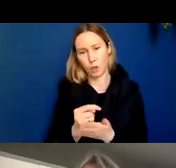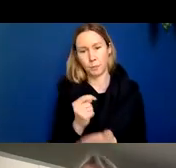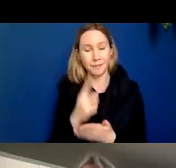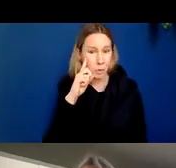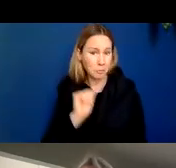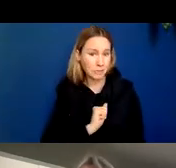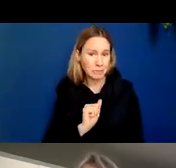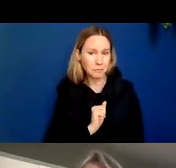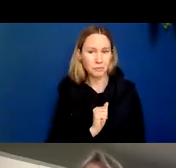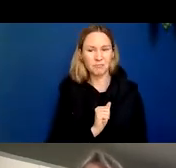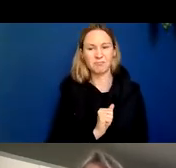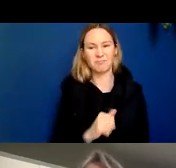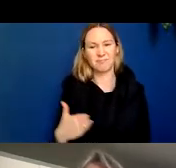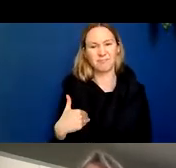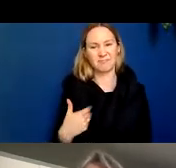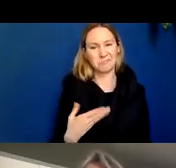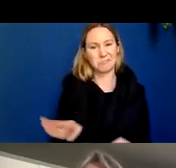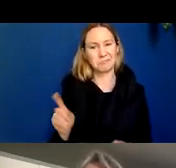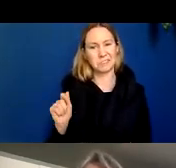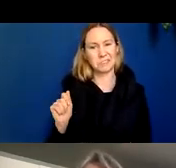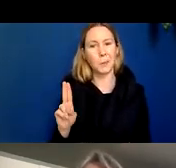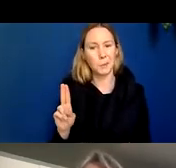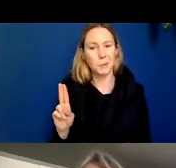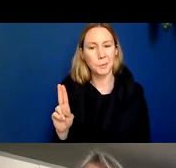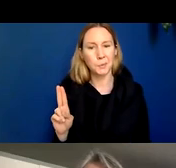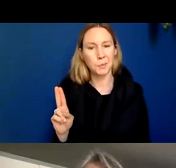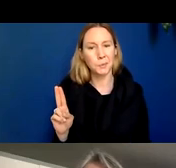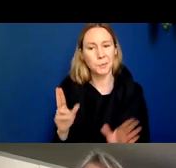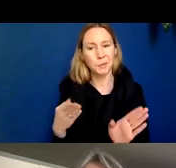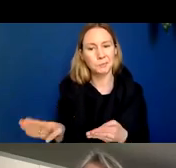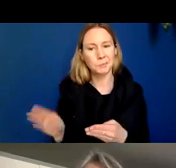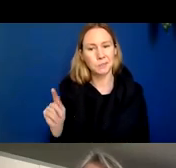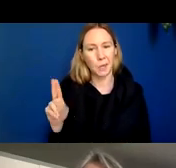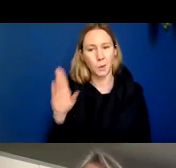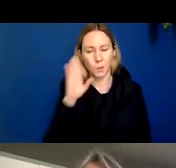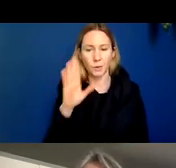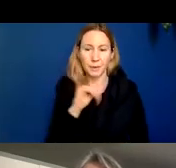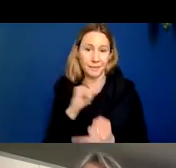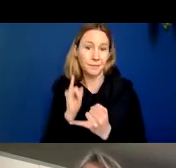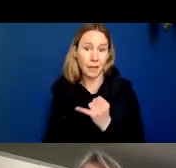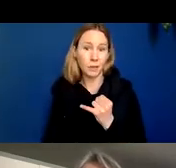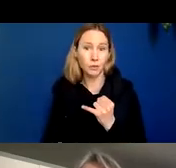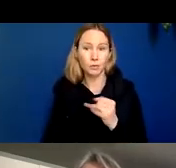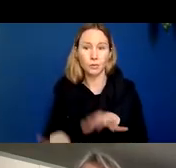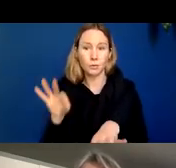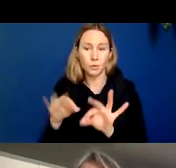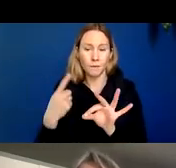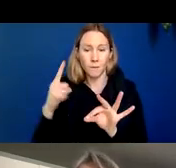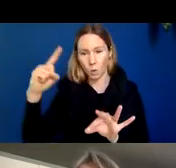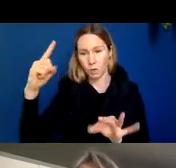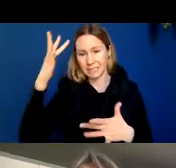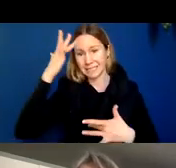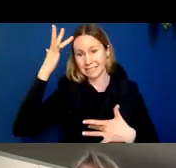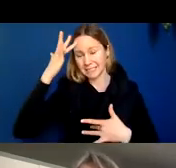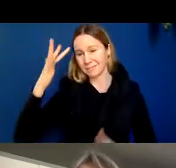probably a little bit more biased towards tau being the ultimate final driver of disease pathology and